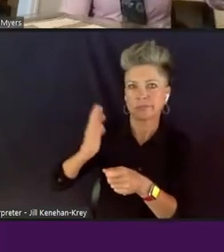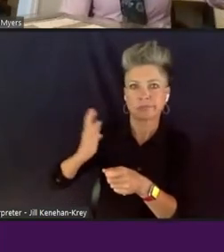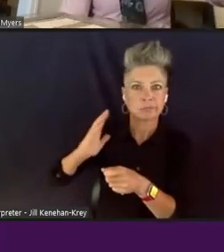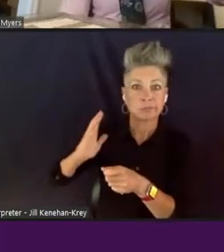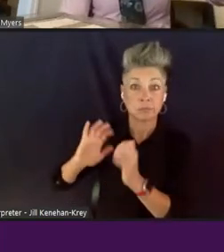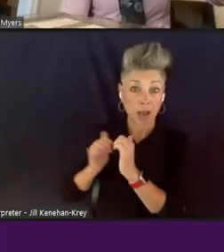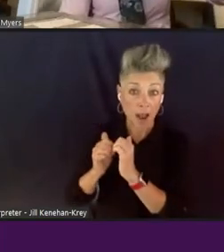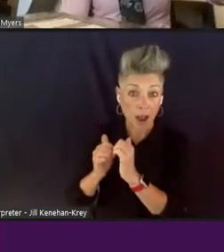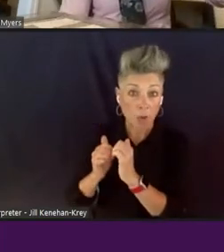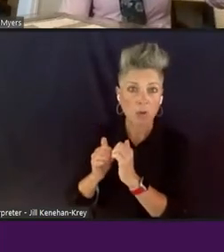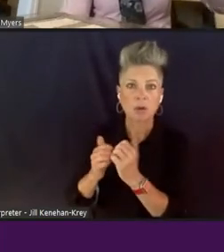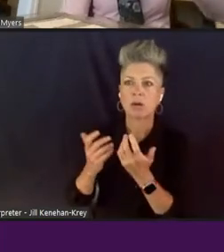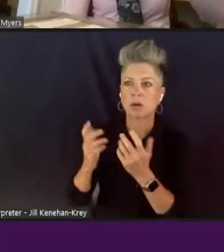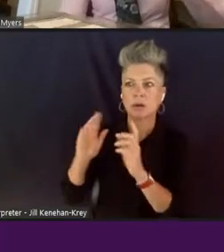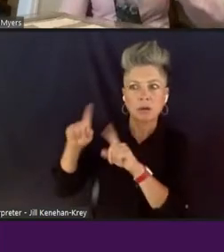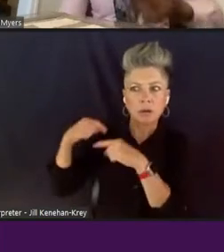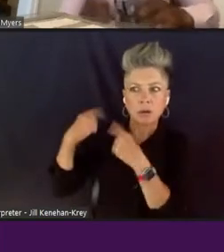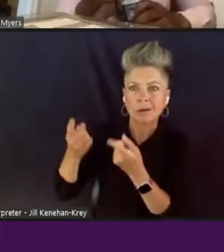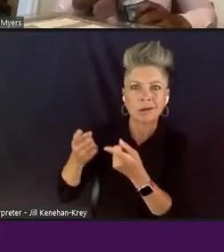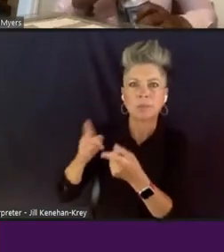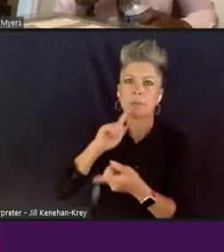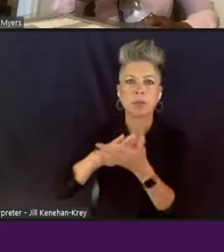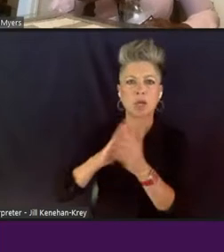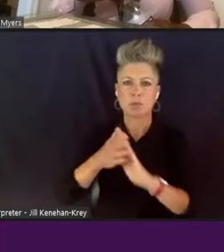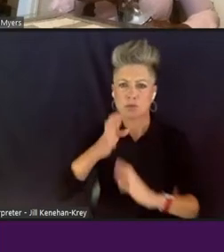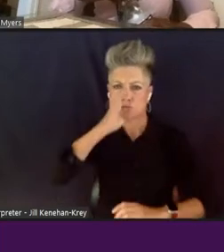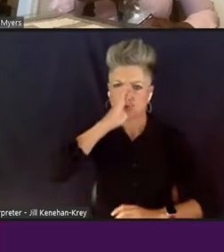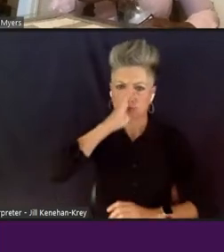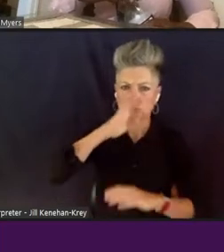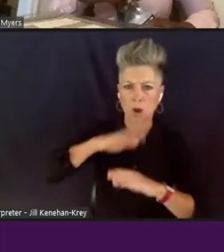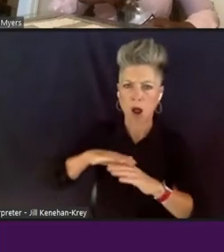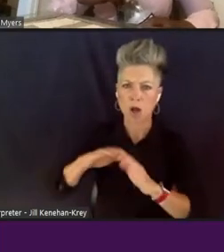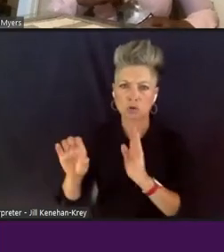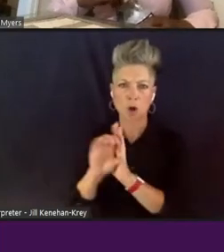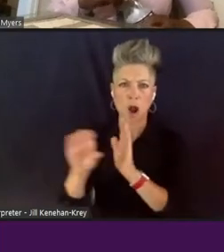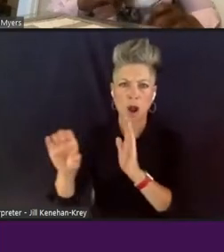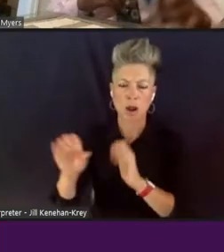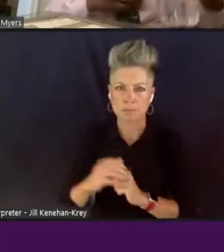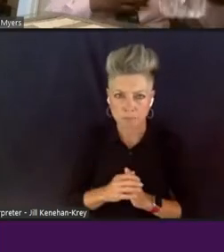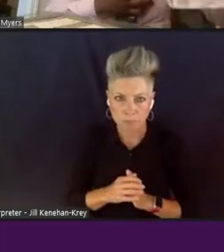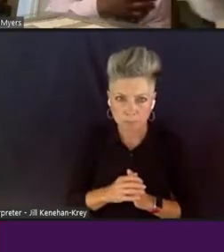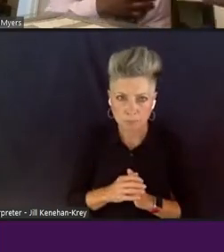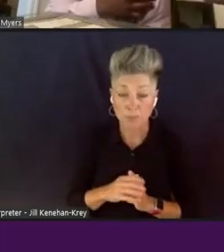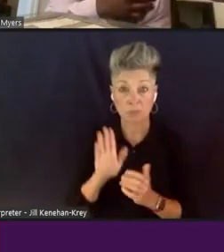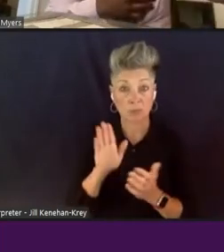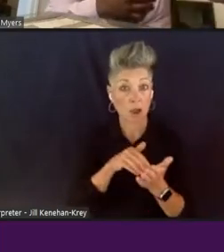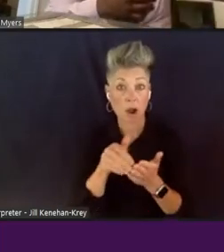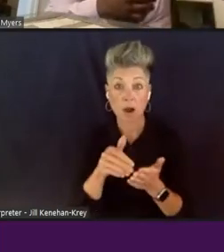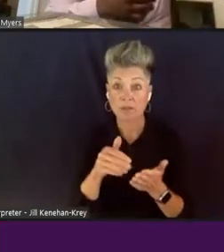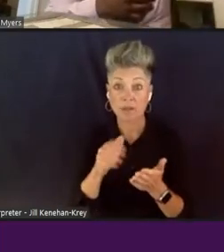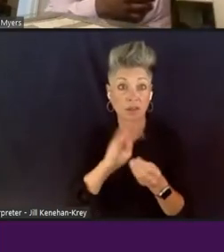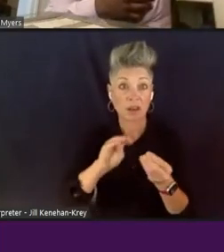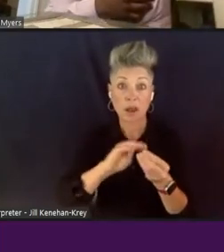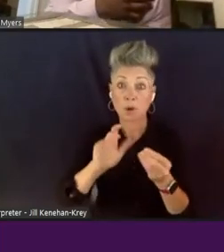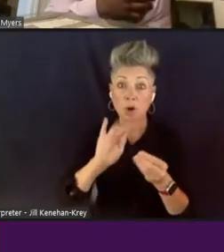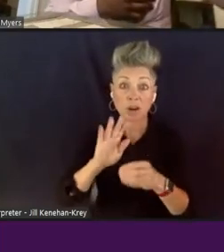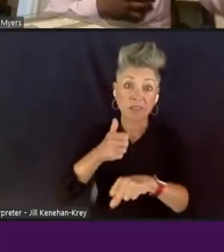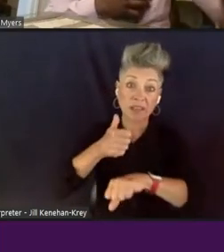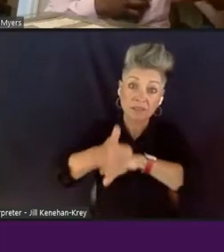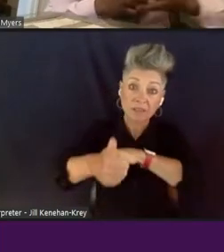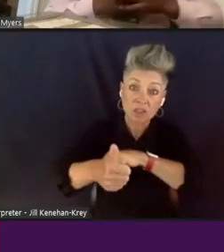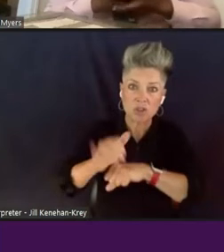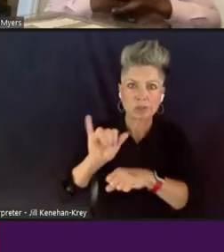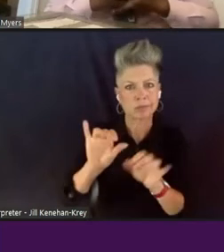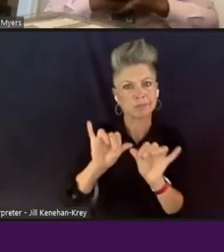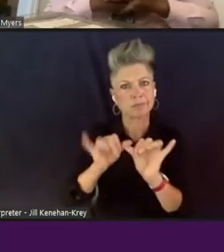this sort of hard-on crime stance, and quite often even the number of convictions had been a measure of